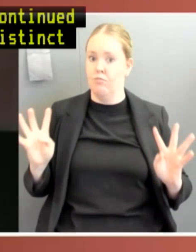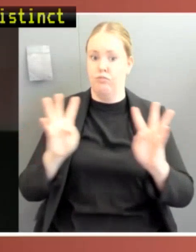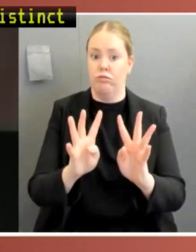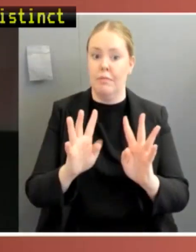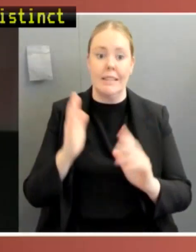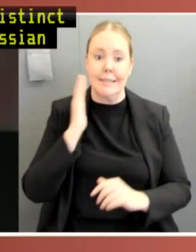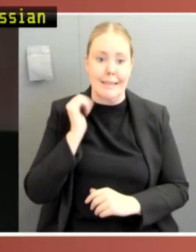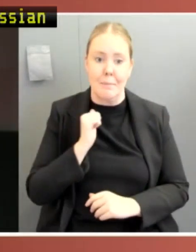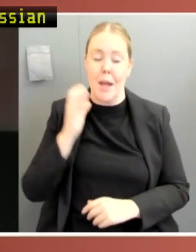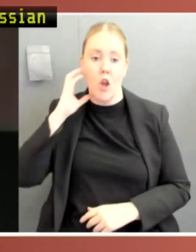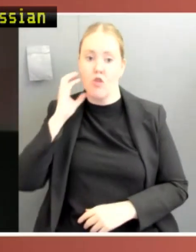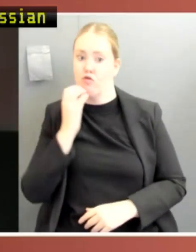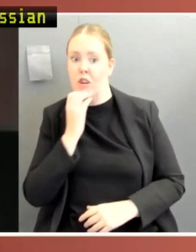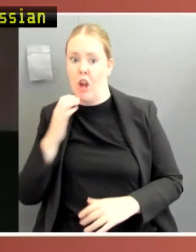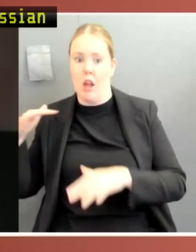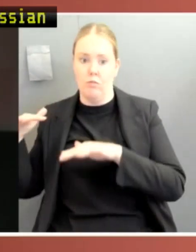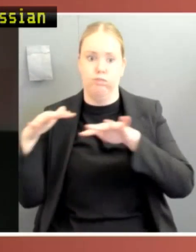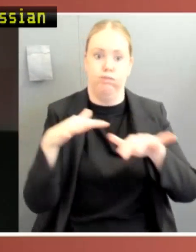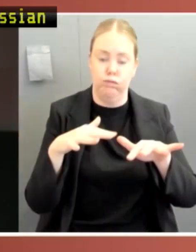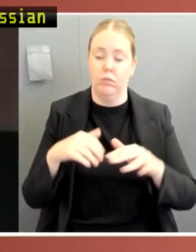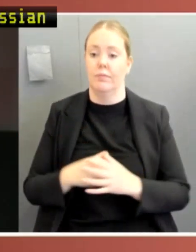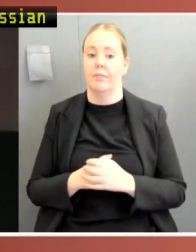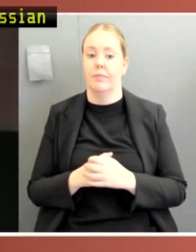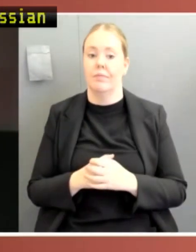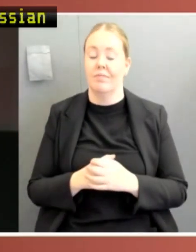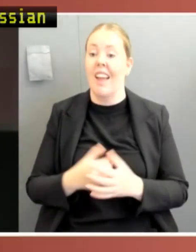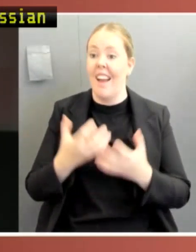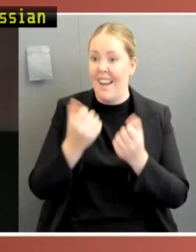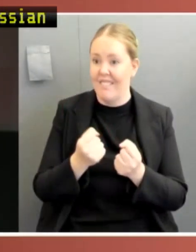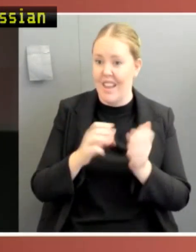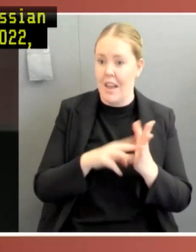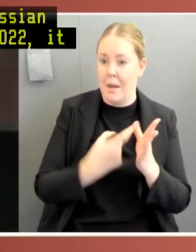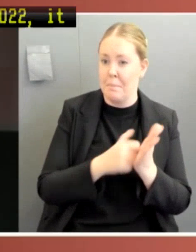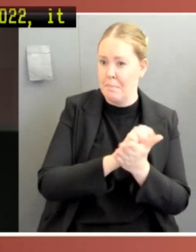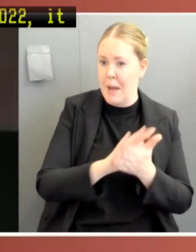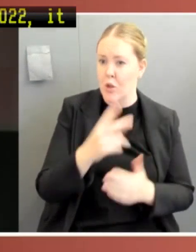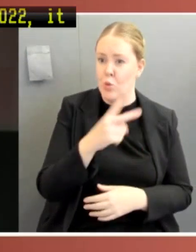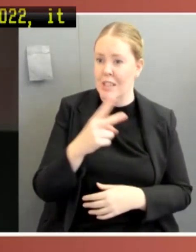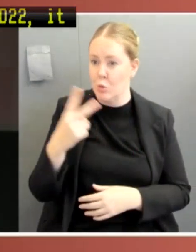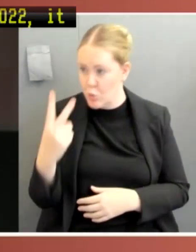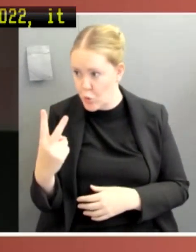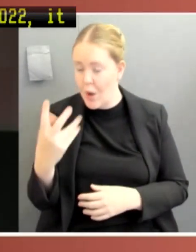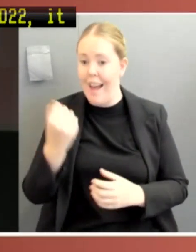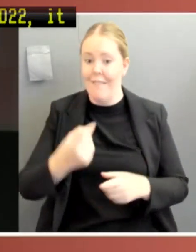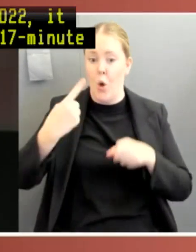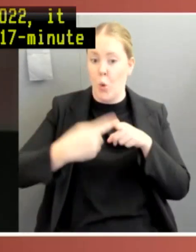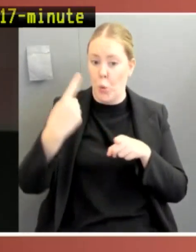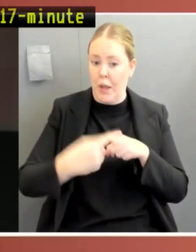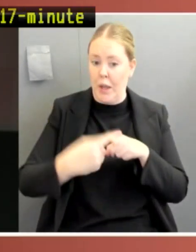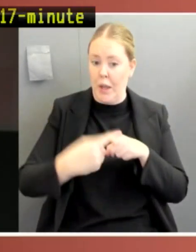And on 3 March 2022, it convened for a rapid-fire 17-minute session while Russian forces were barely 20 kilometres from Kiev.